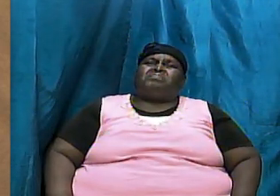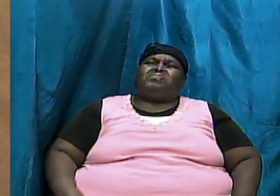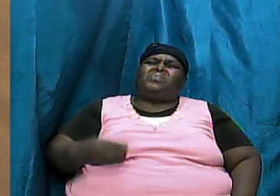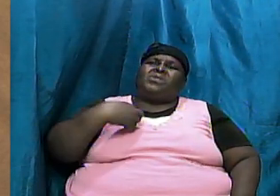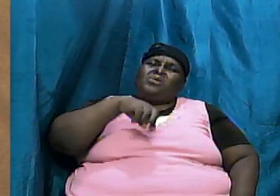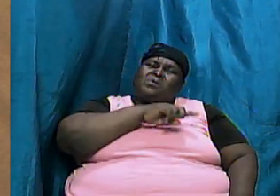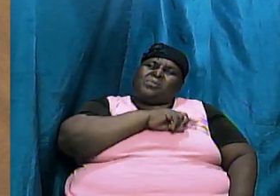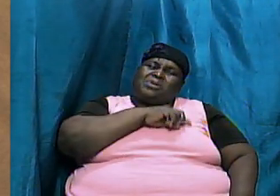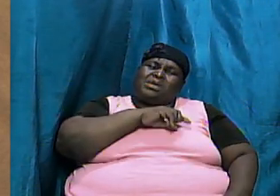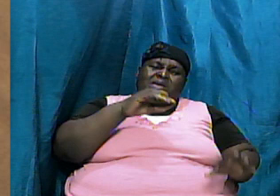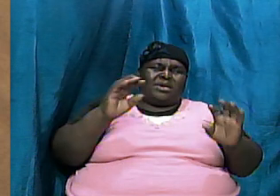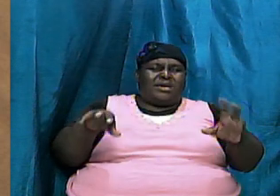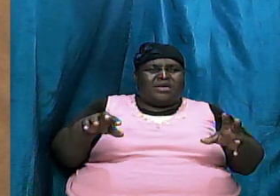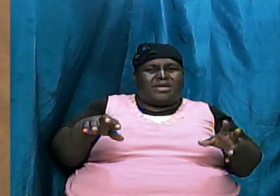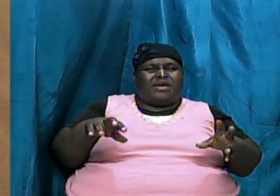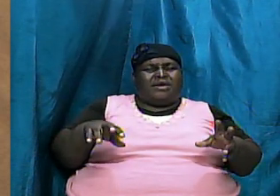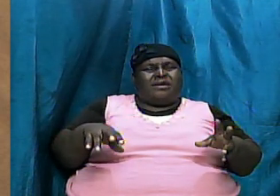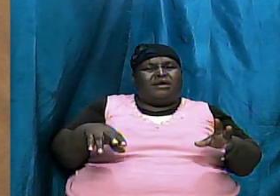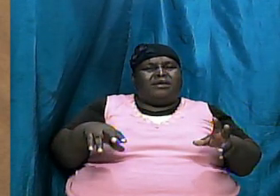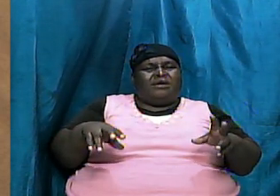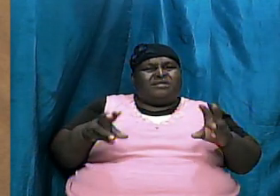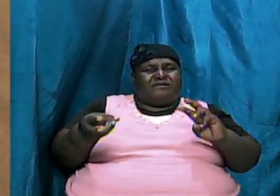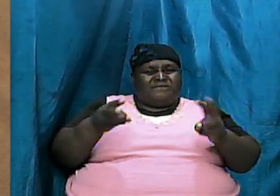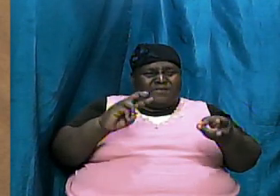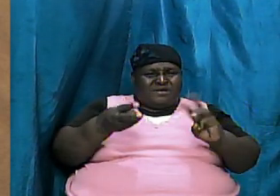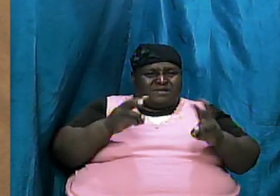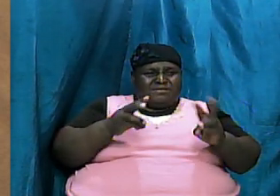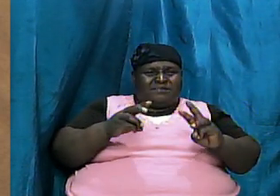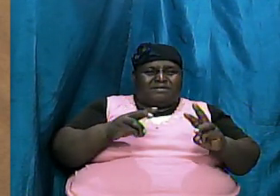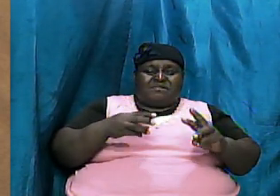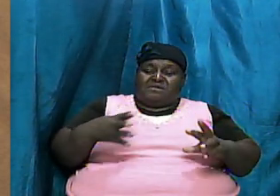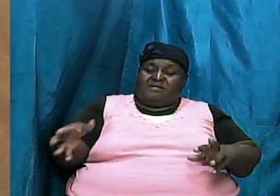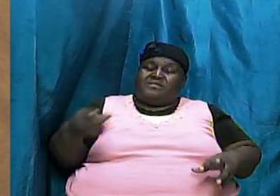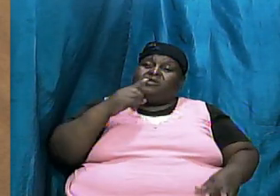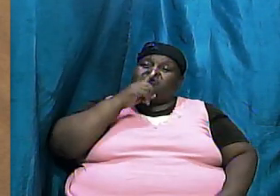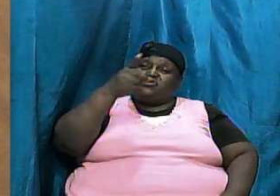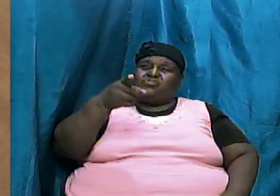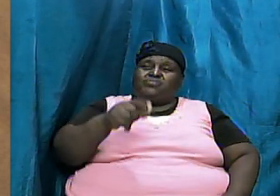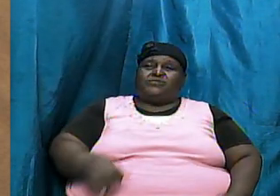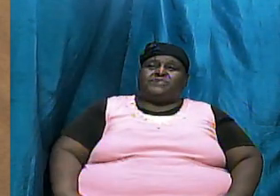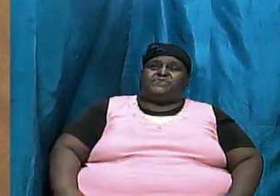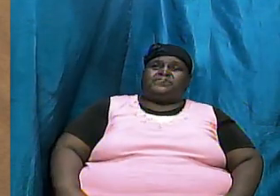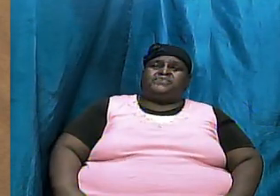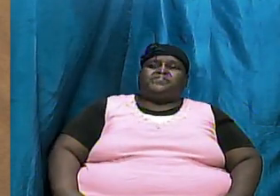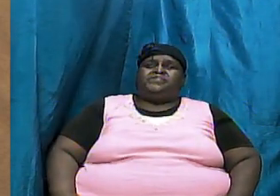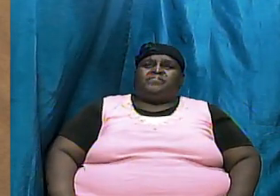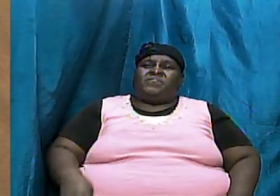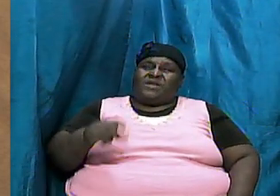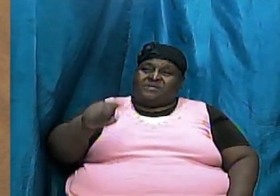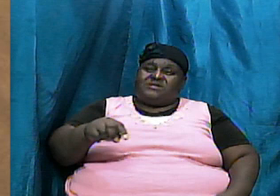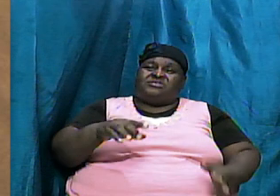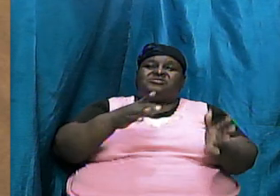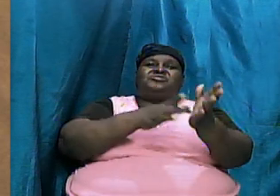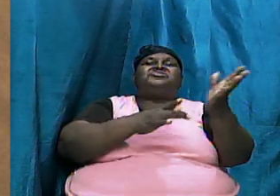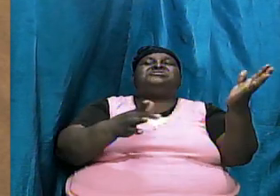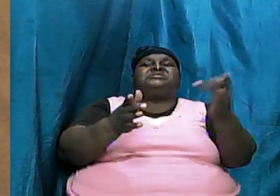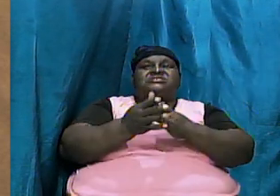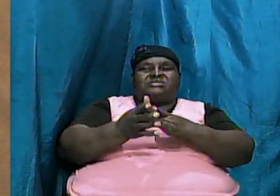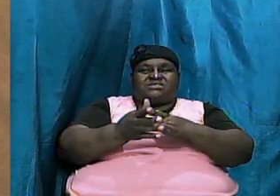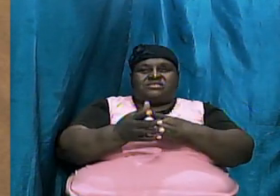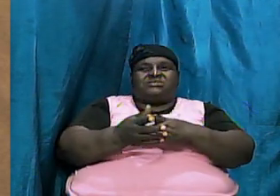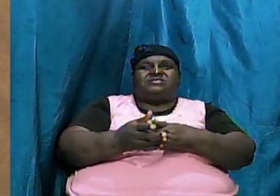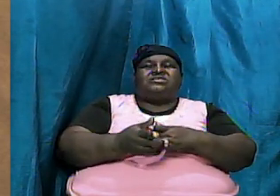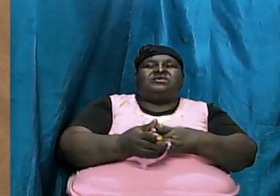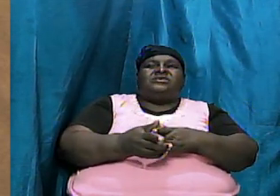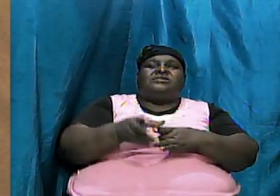validate that the things are true how let us read and this is Jesus we are now looking at